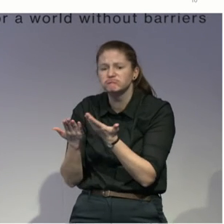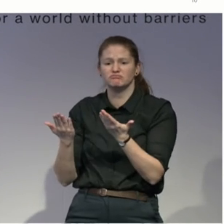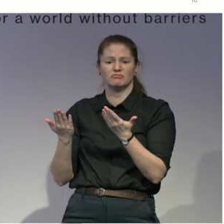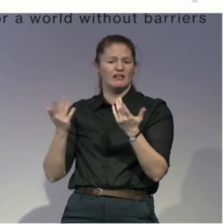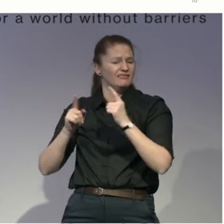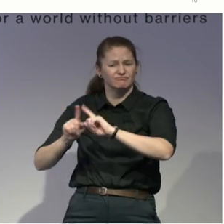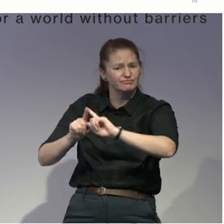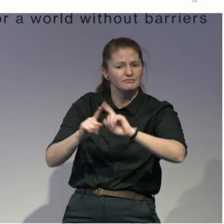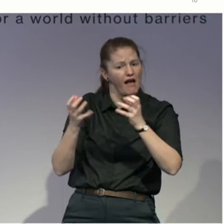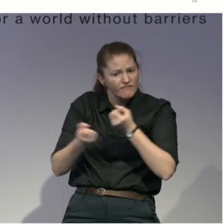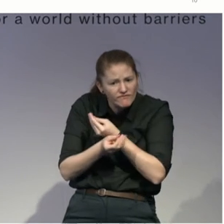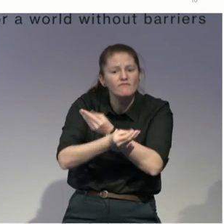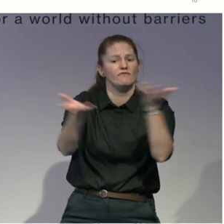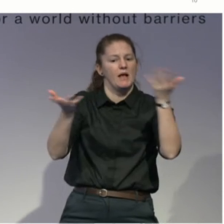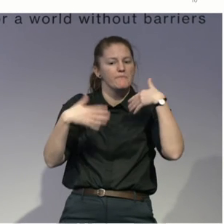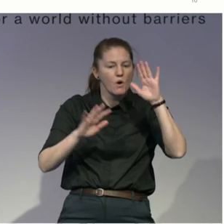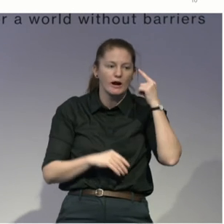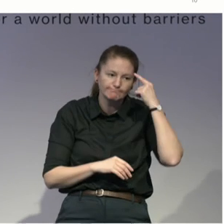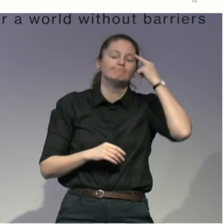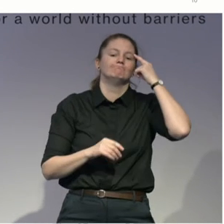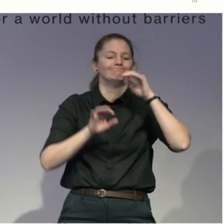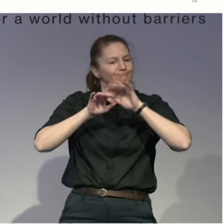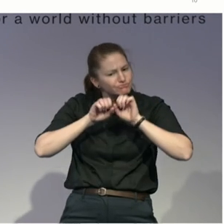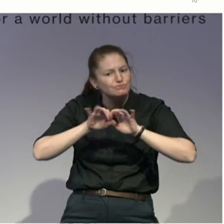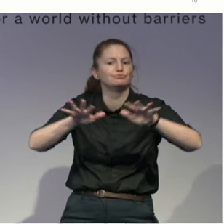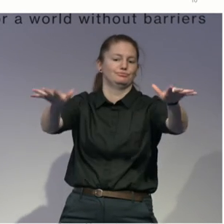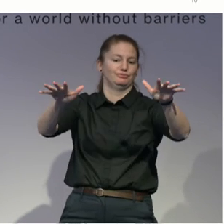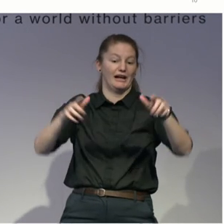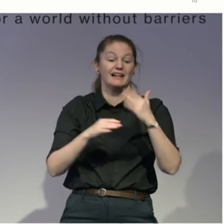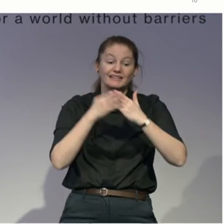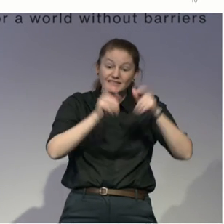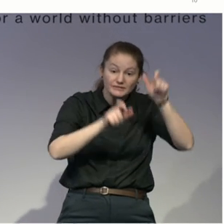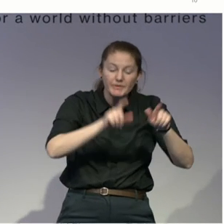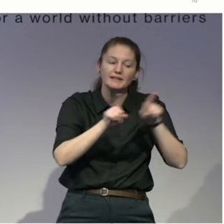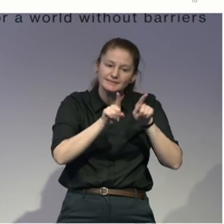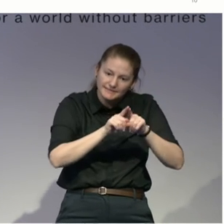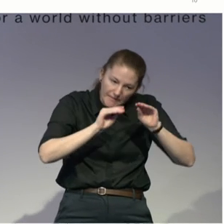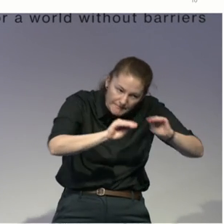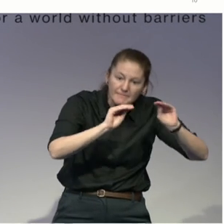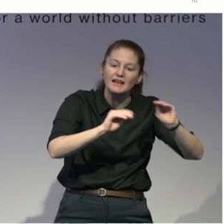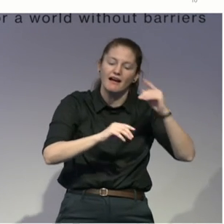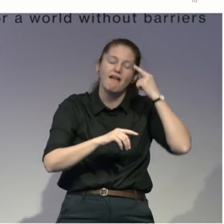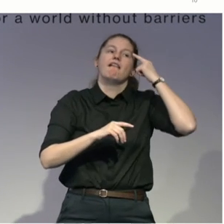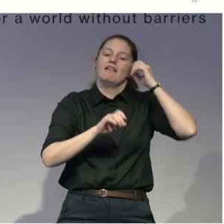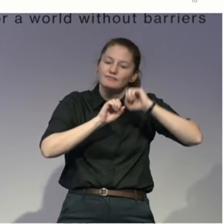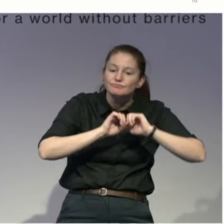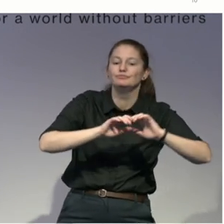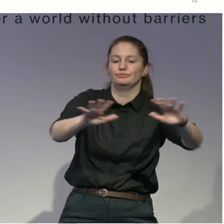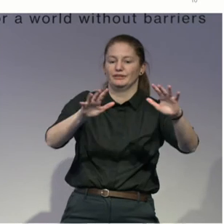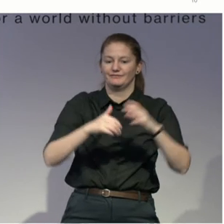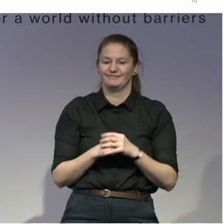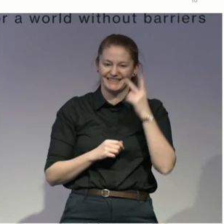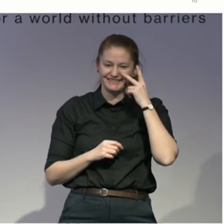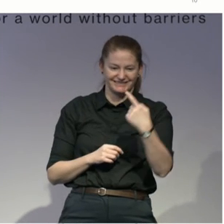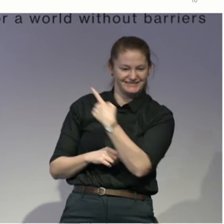your right, the photo on top actually shows a smart home workshop, where we highlight the use of smart home devices in the context of a person with